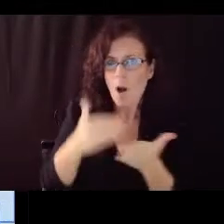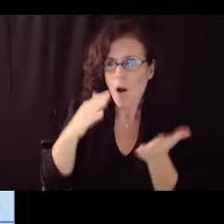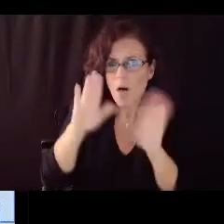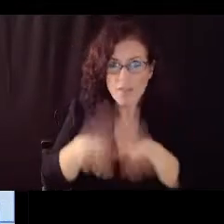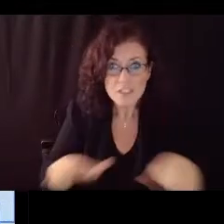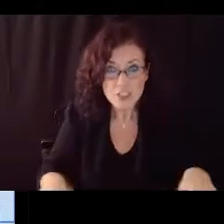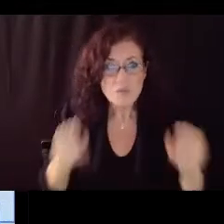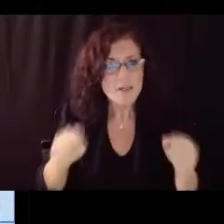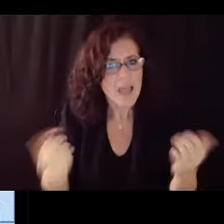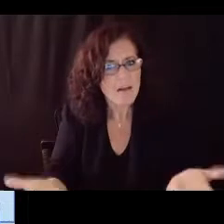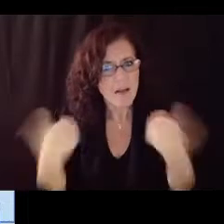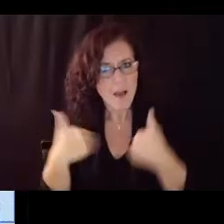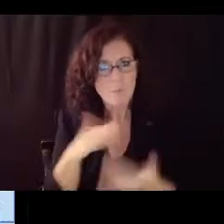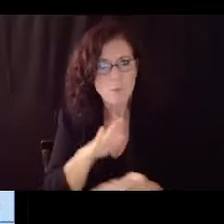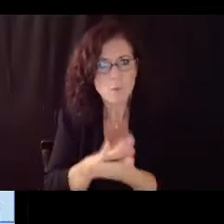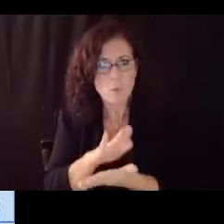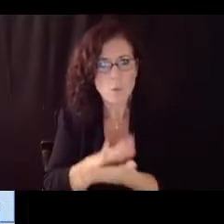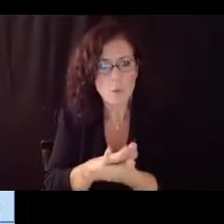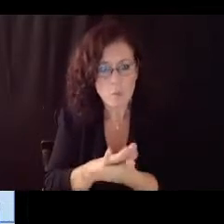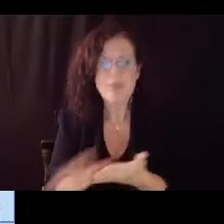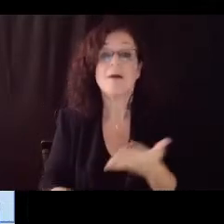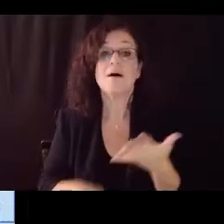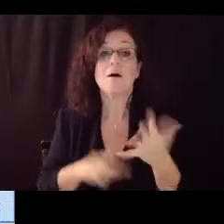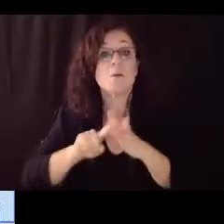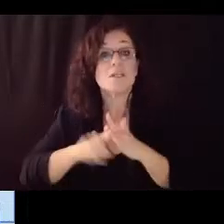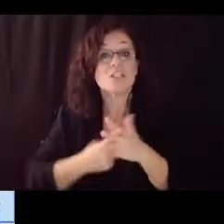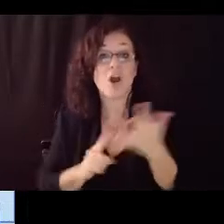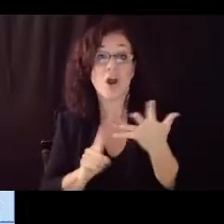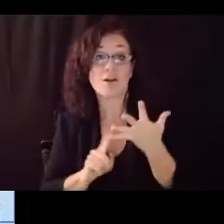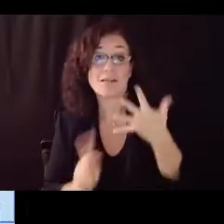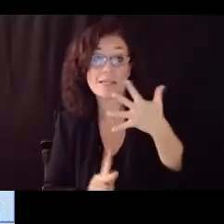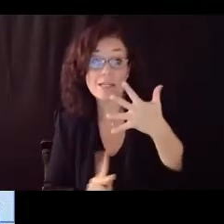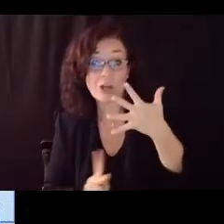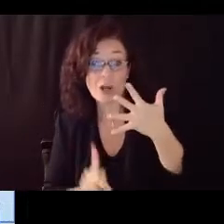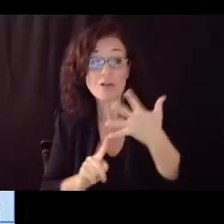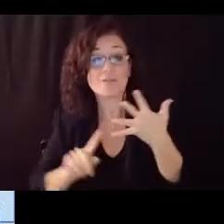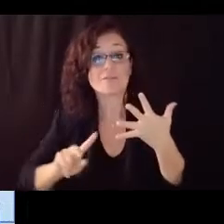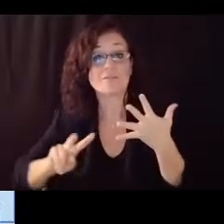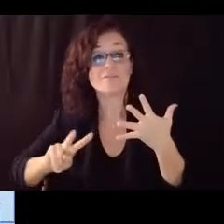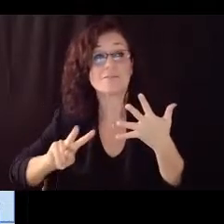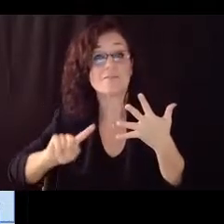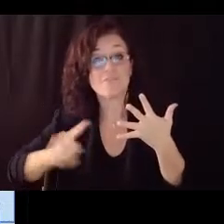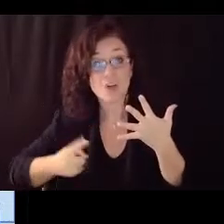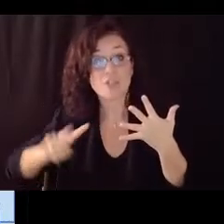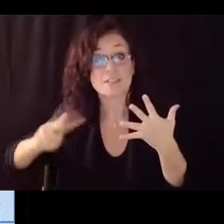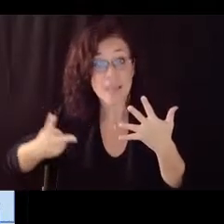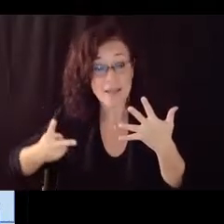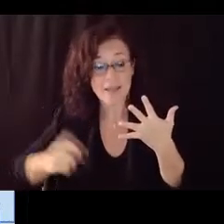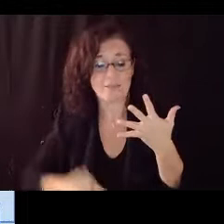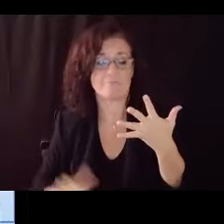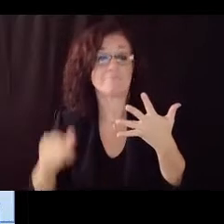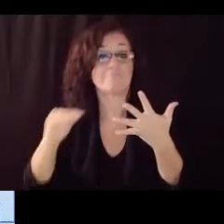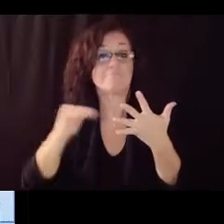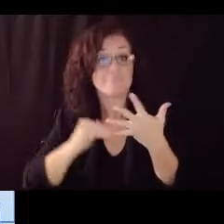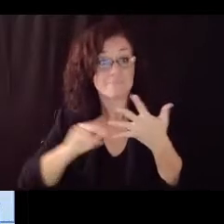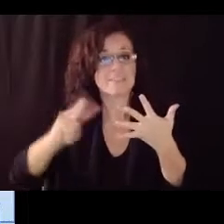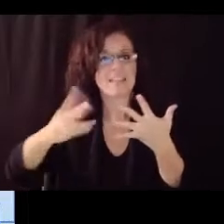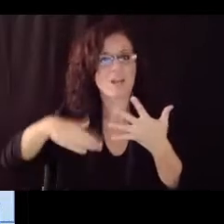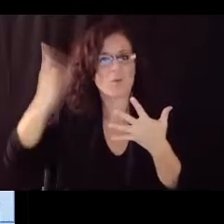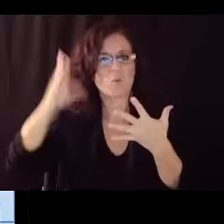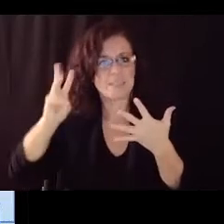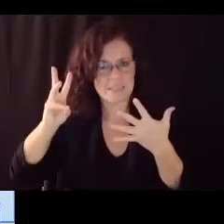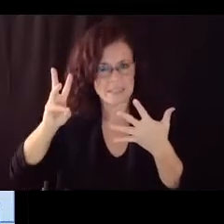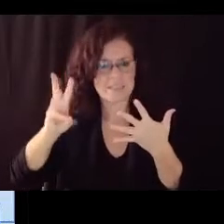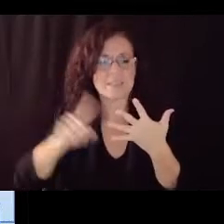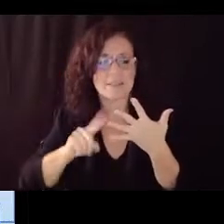is that we start with the youngest children tk through second grade and then third grade through sixth grade special education and